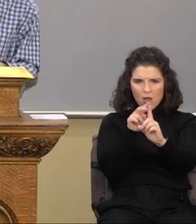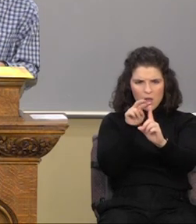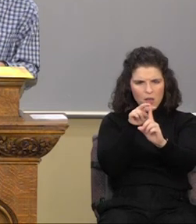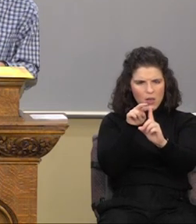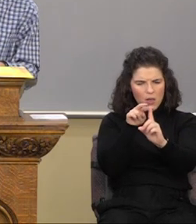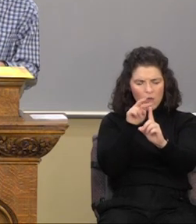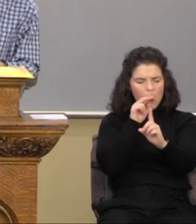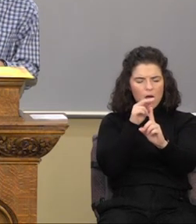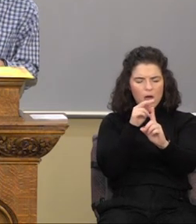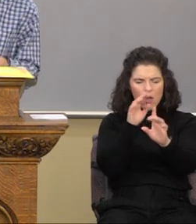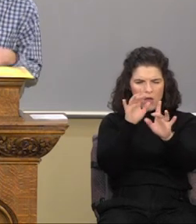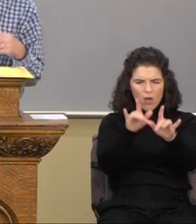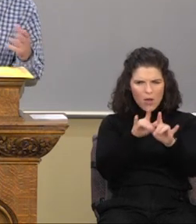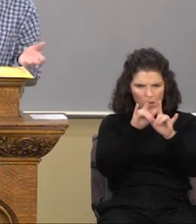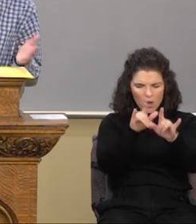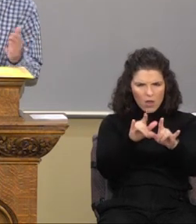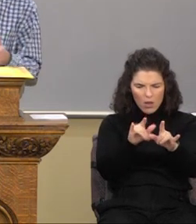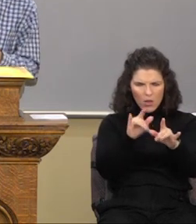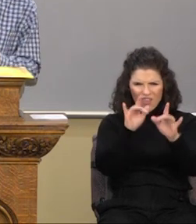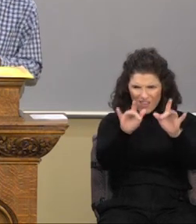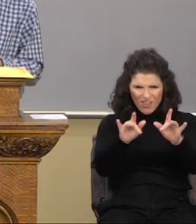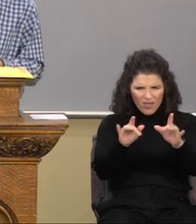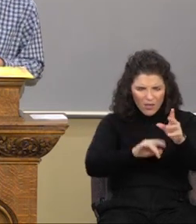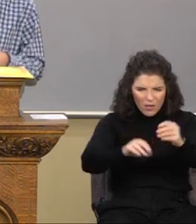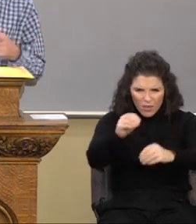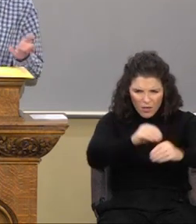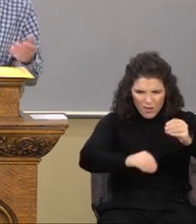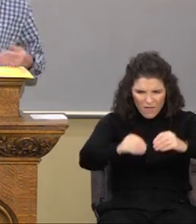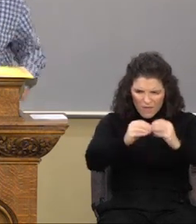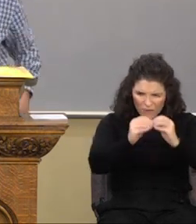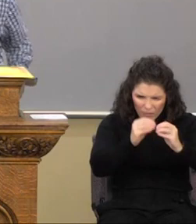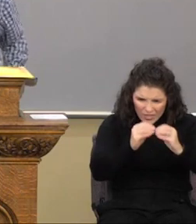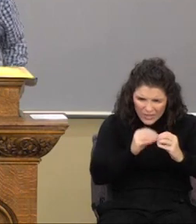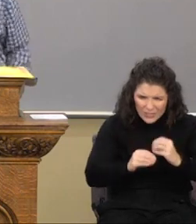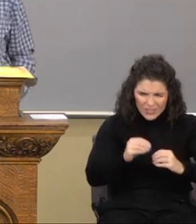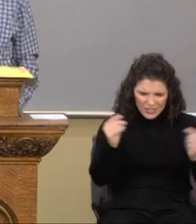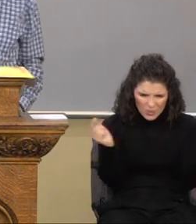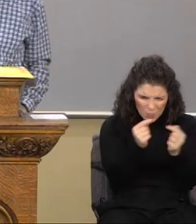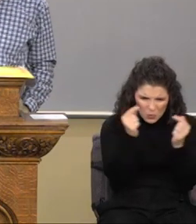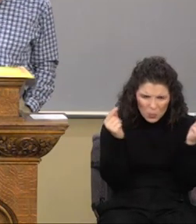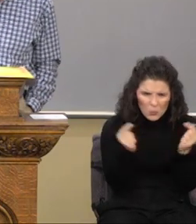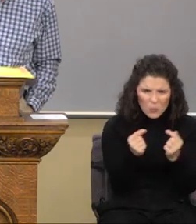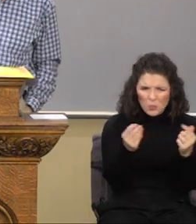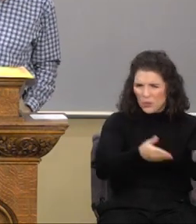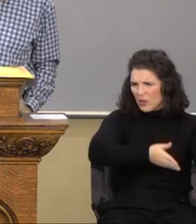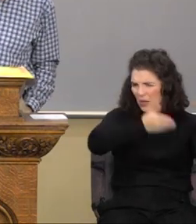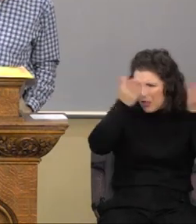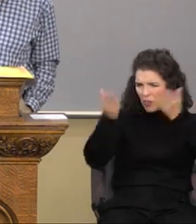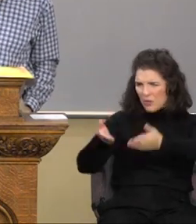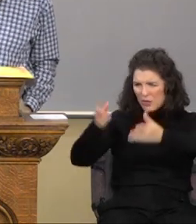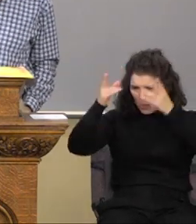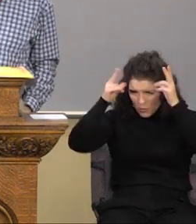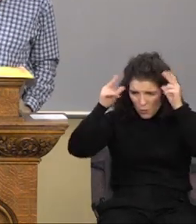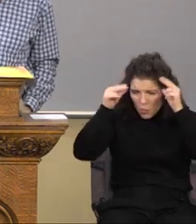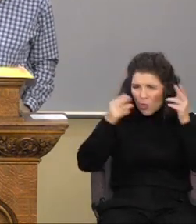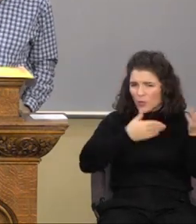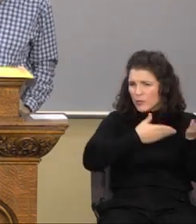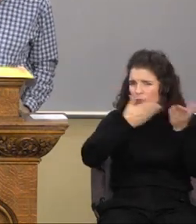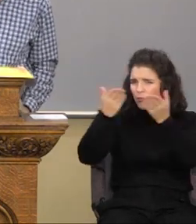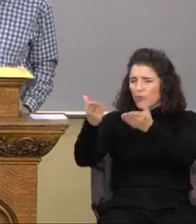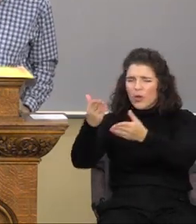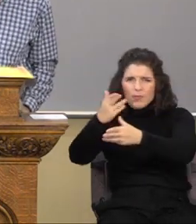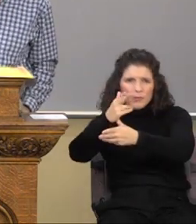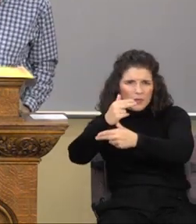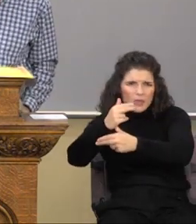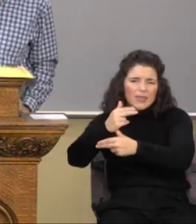bound up his wounds, pouring in oil and wine and set him on his own beast and brought him into an inn and took care of him. And on the morrow, when he